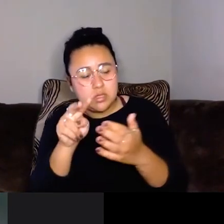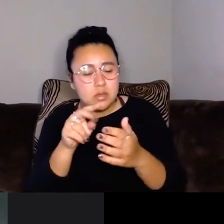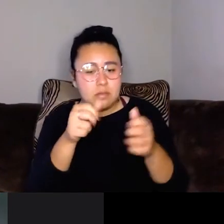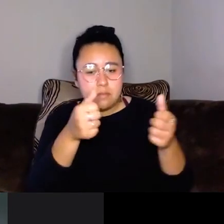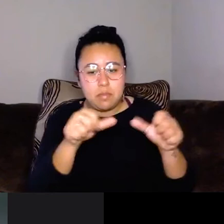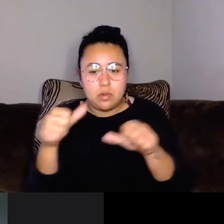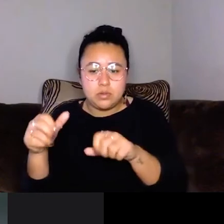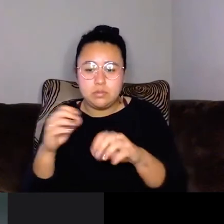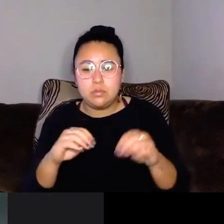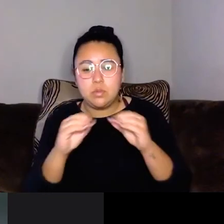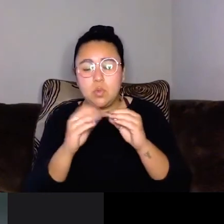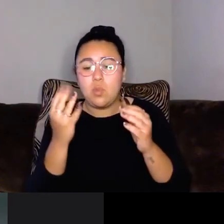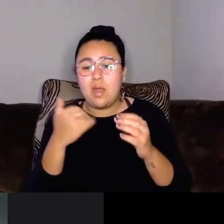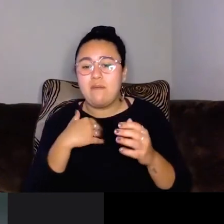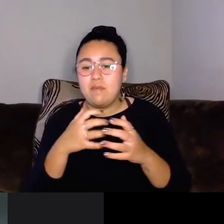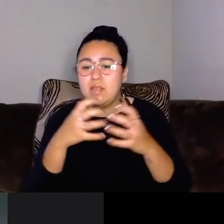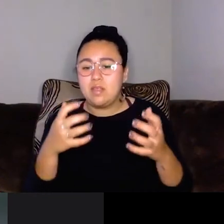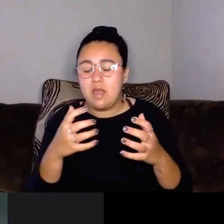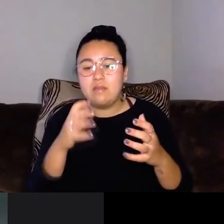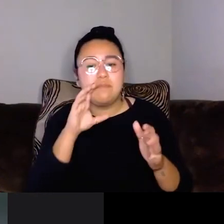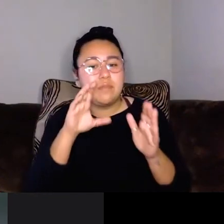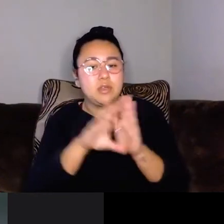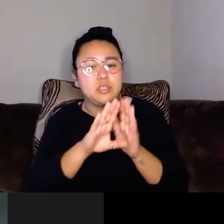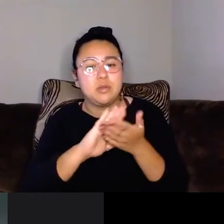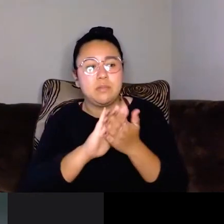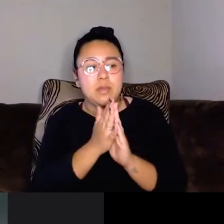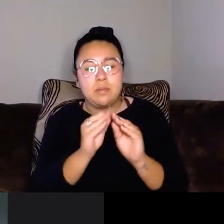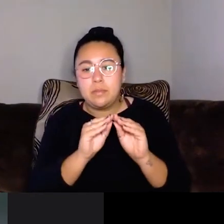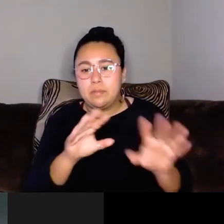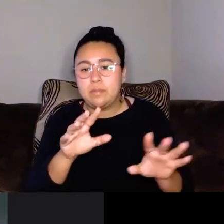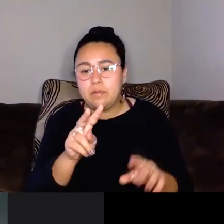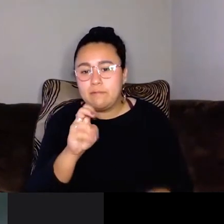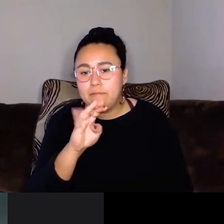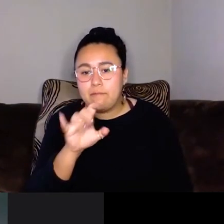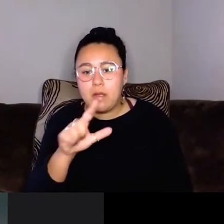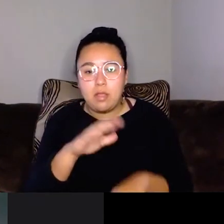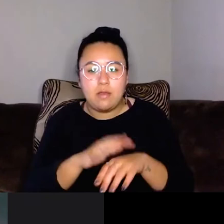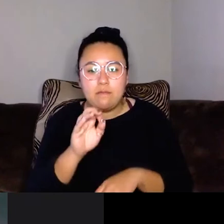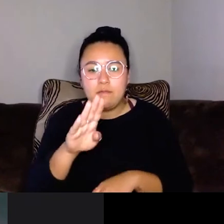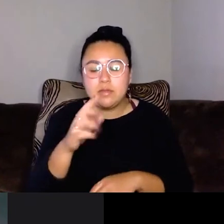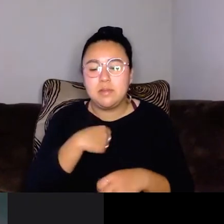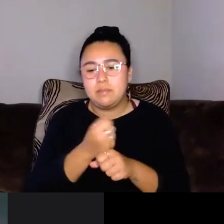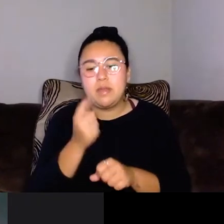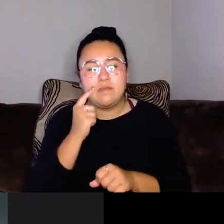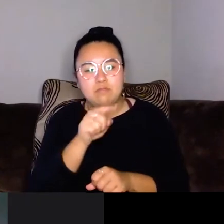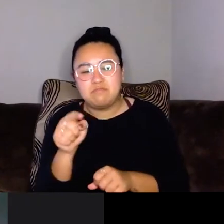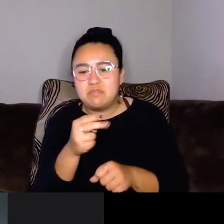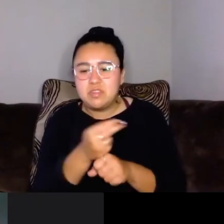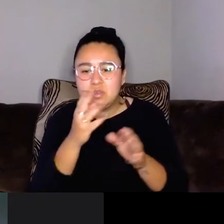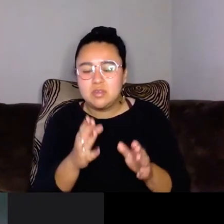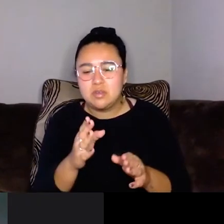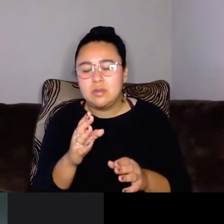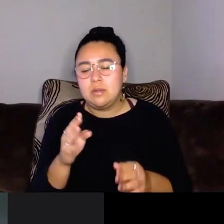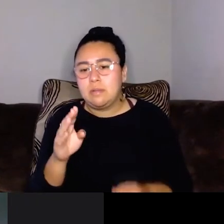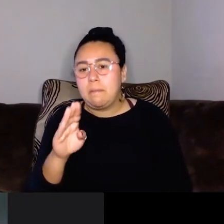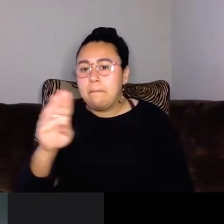because I had a lot of graphics go viral on Facebook that I created for users and billions of